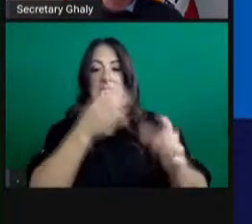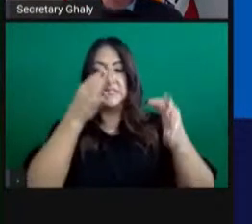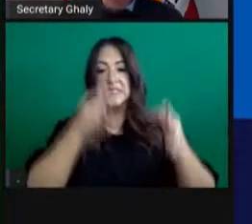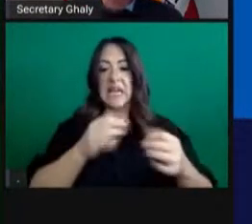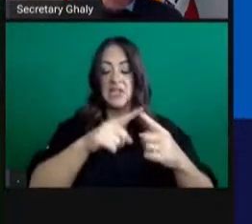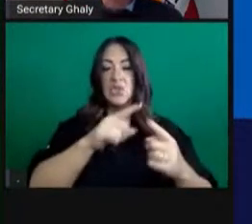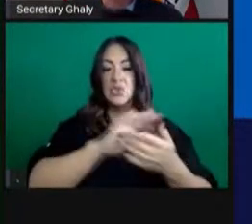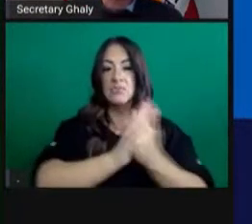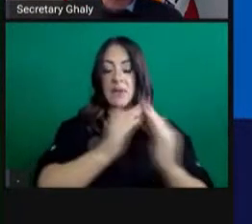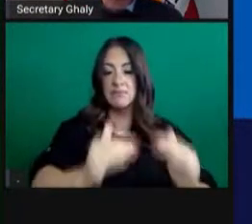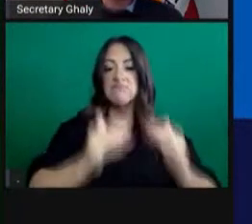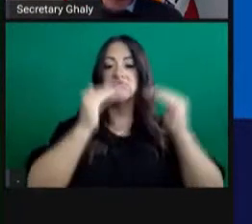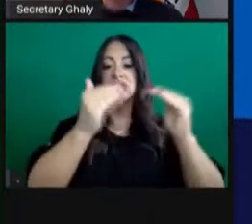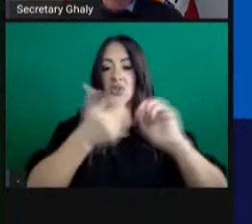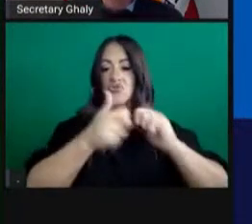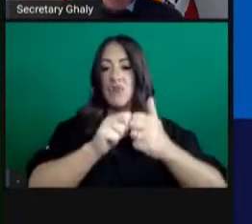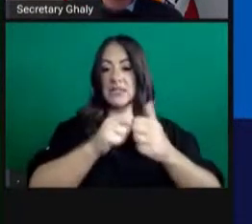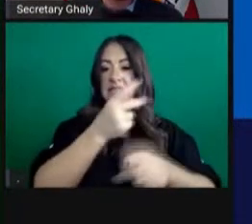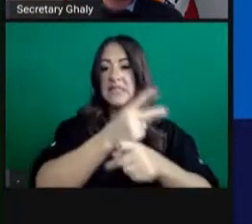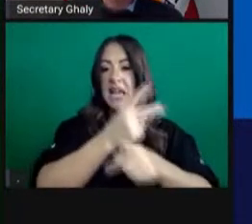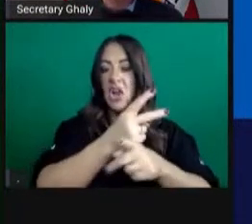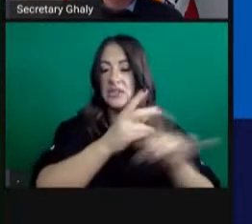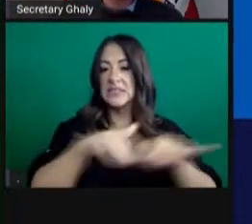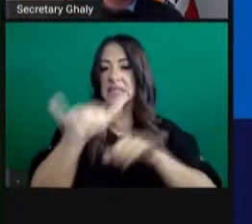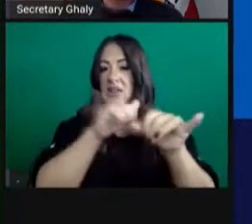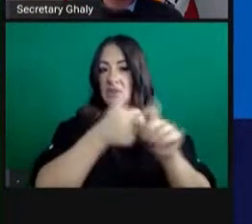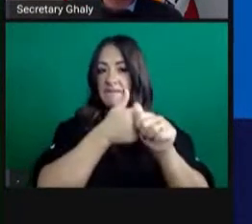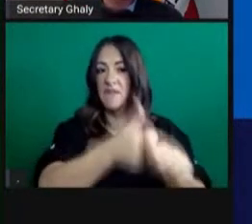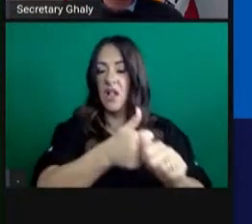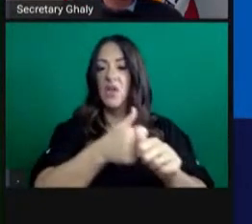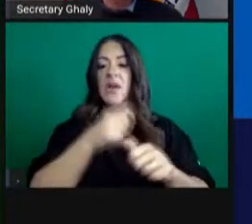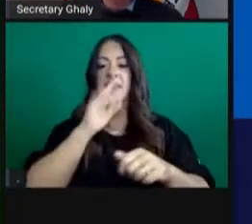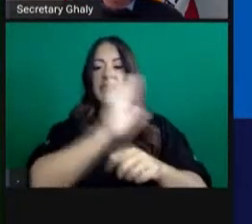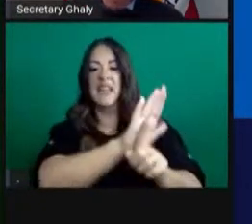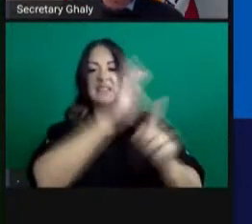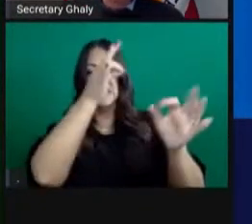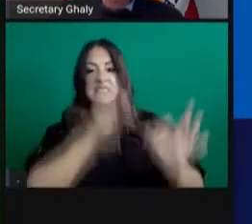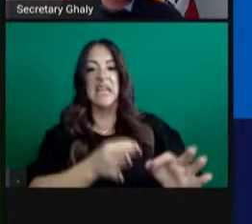on the need for hospitalization and the available resources.